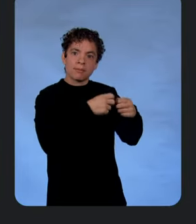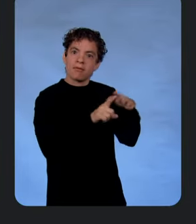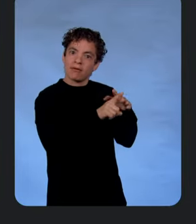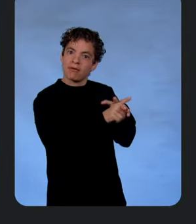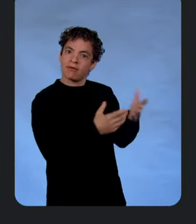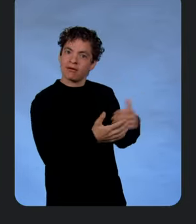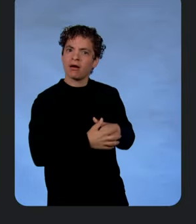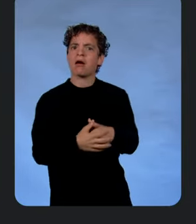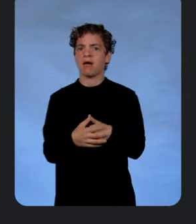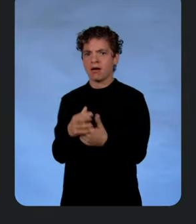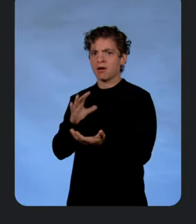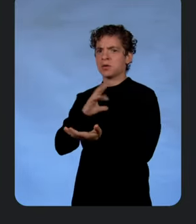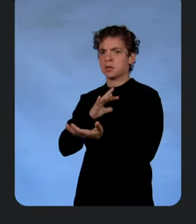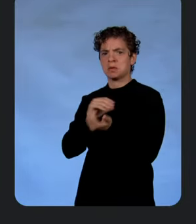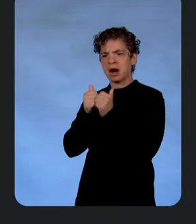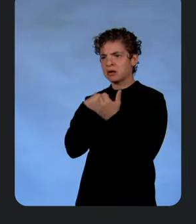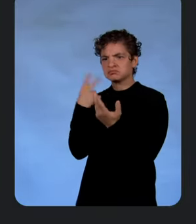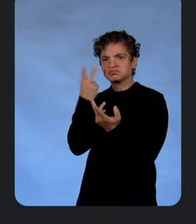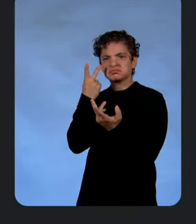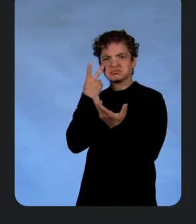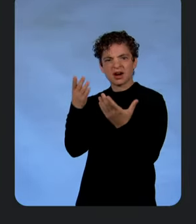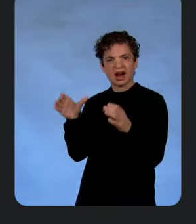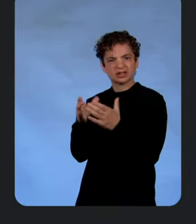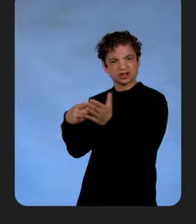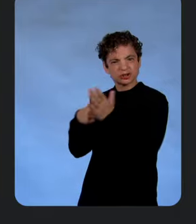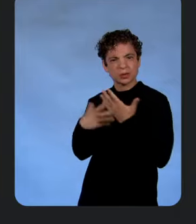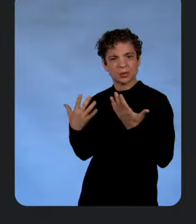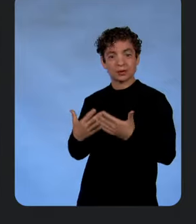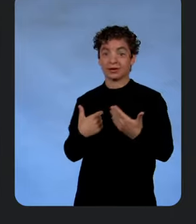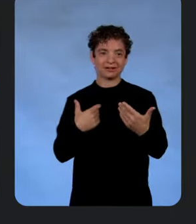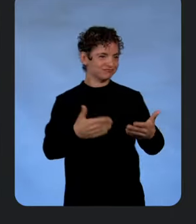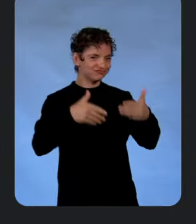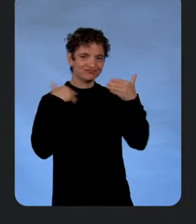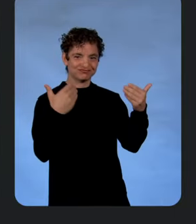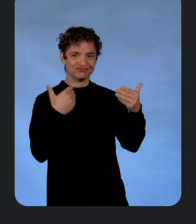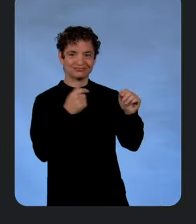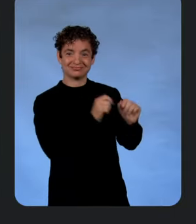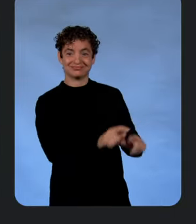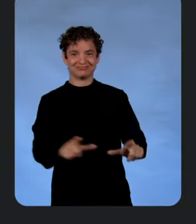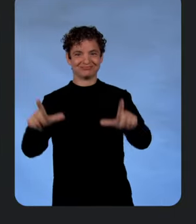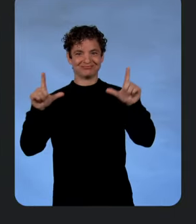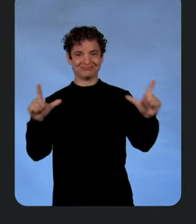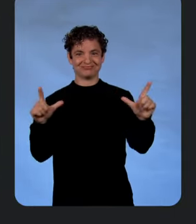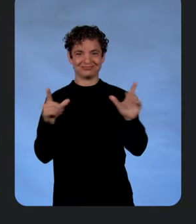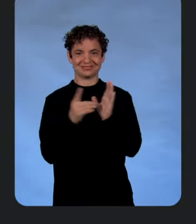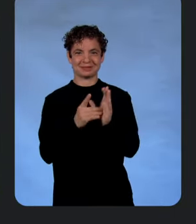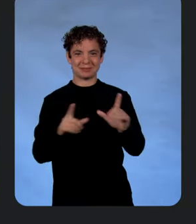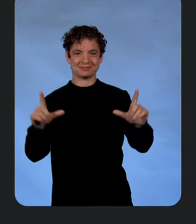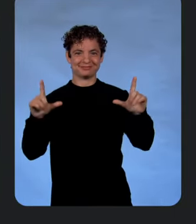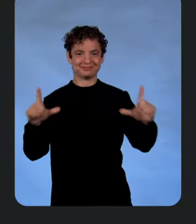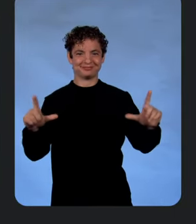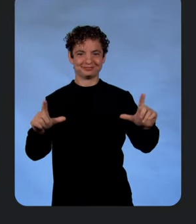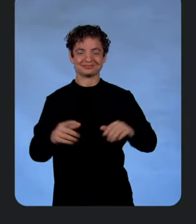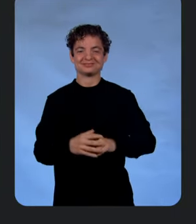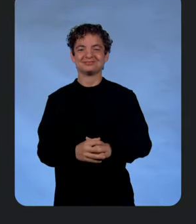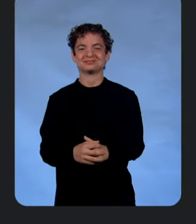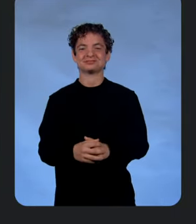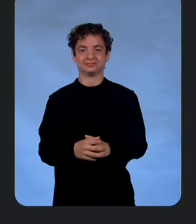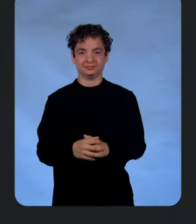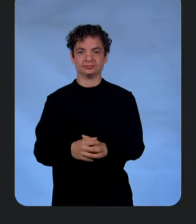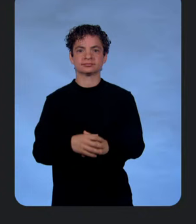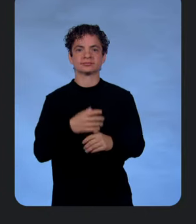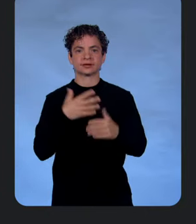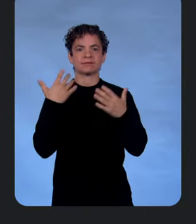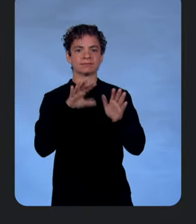firefighting. Sounds pretty cool. How would I see this in action? Let's do this. So you've already shown us